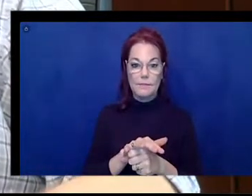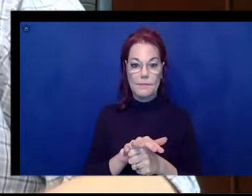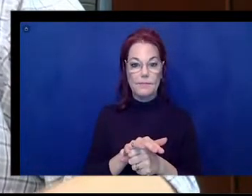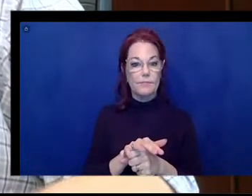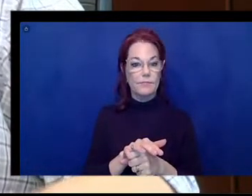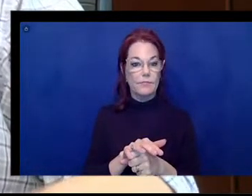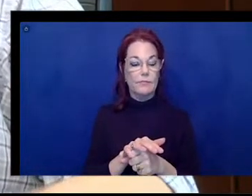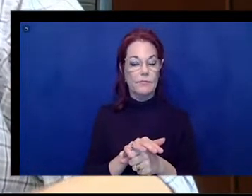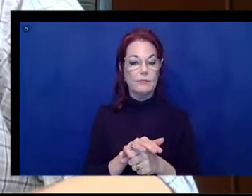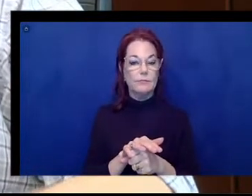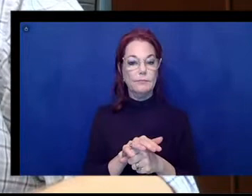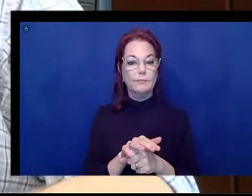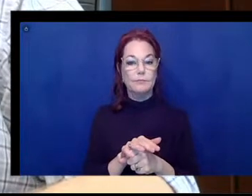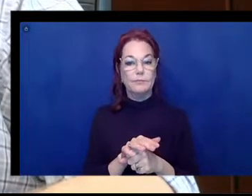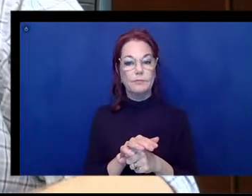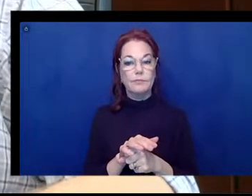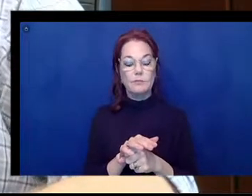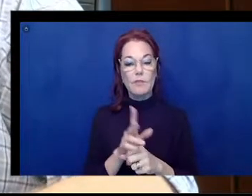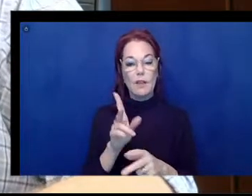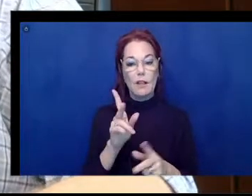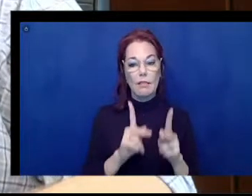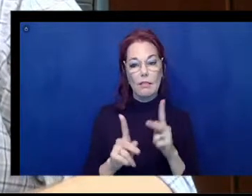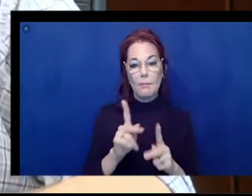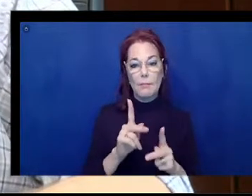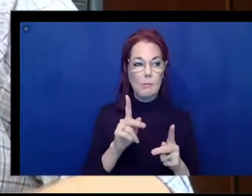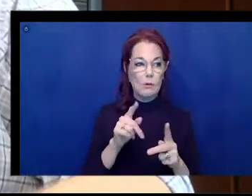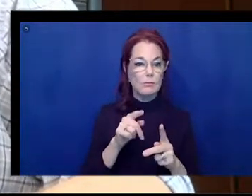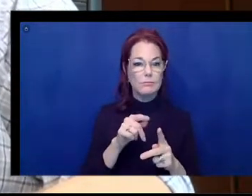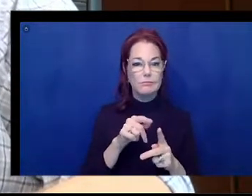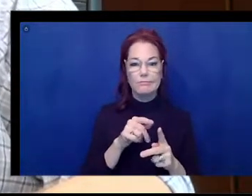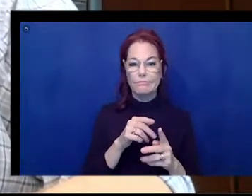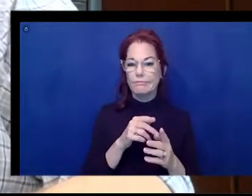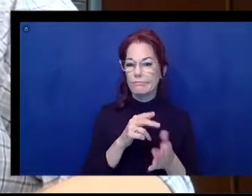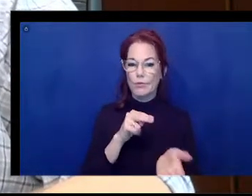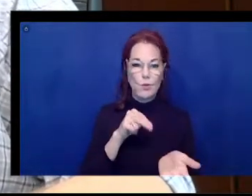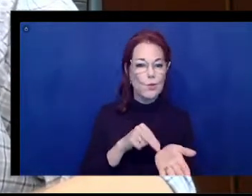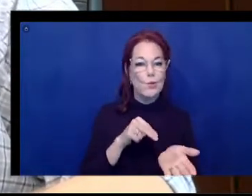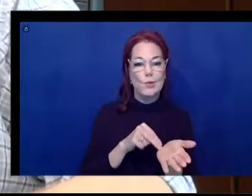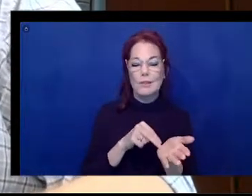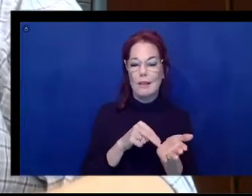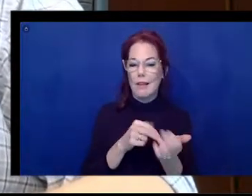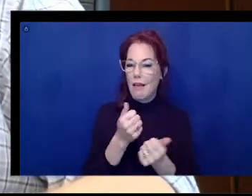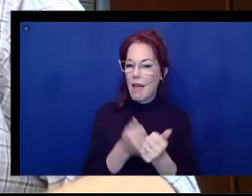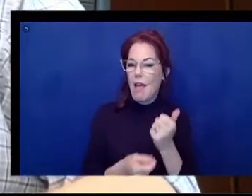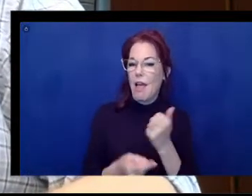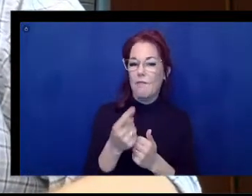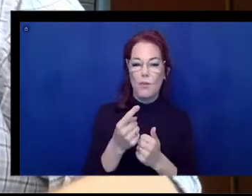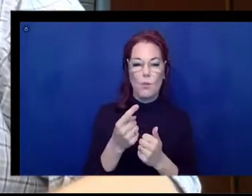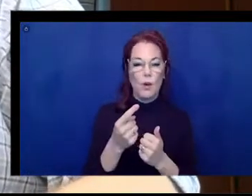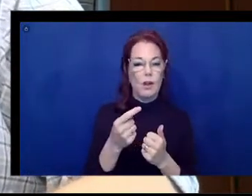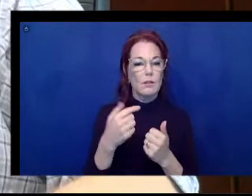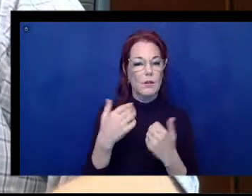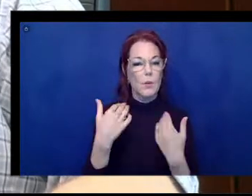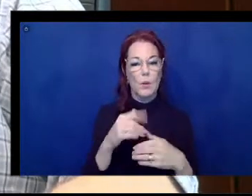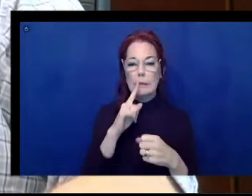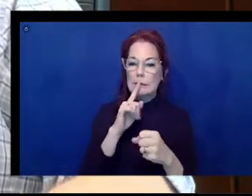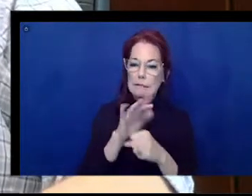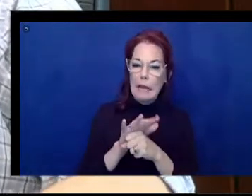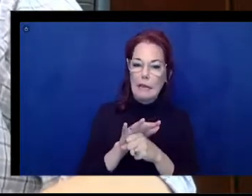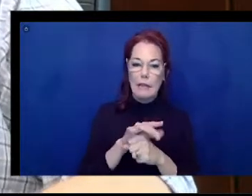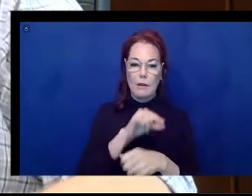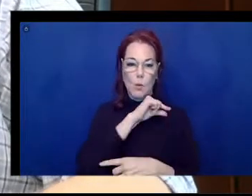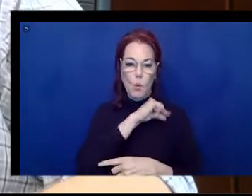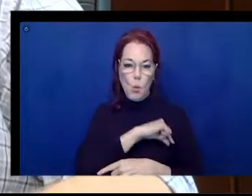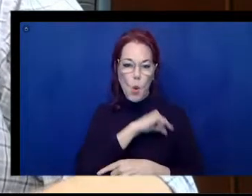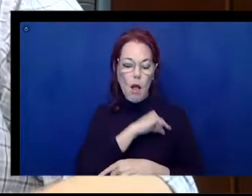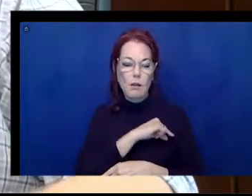The people that help them out, the nurses and so on. Everybody is so dedicated and qualified to do their